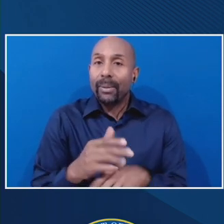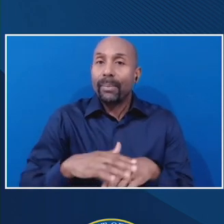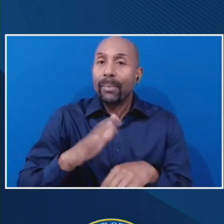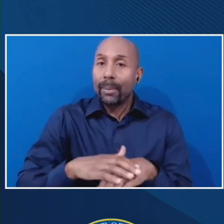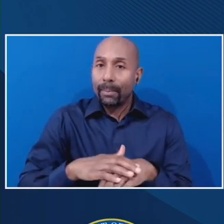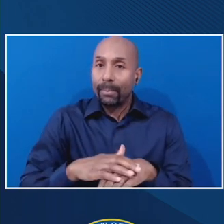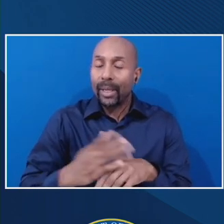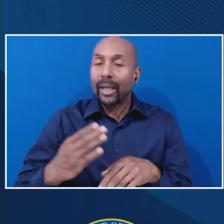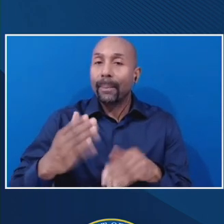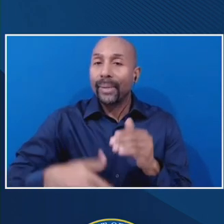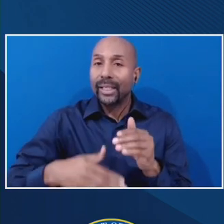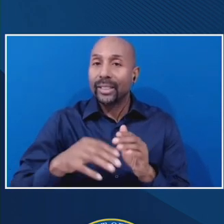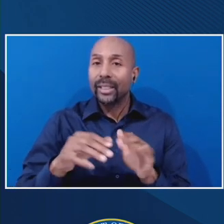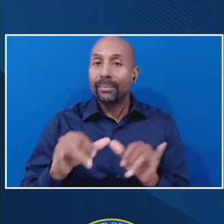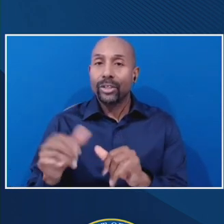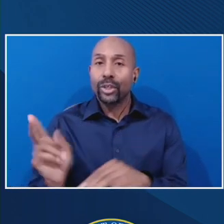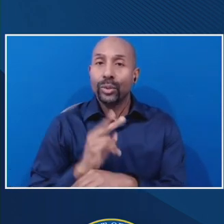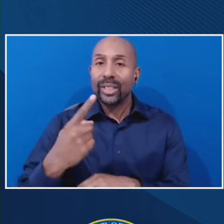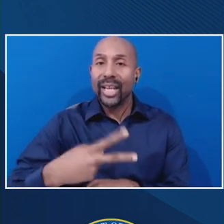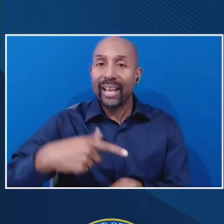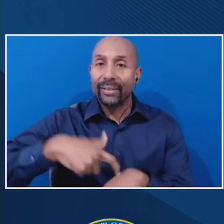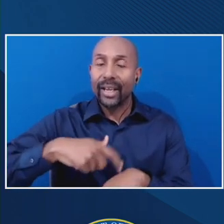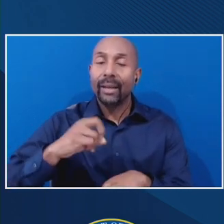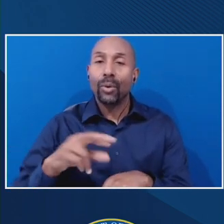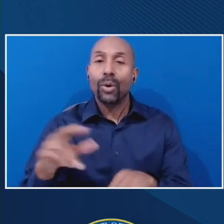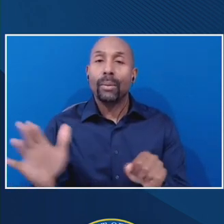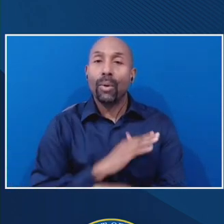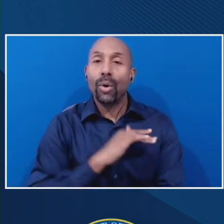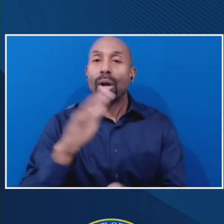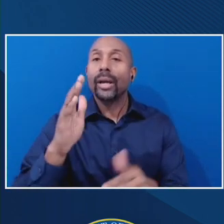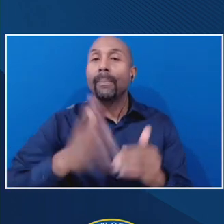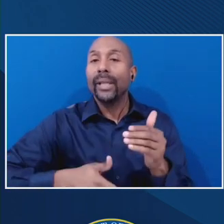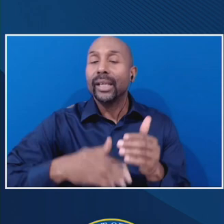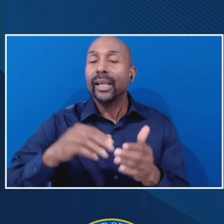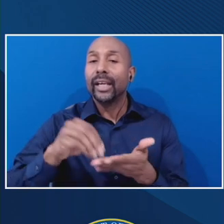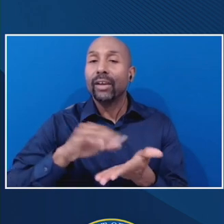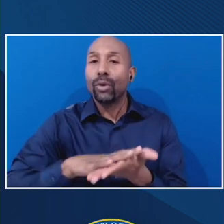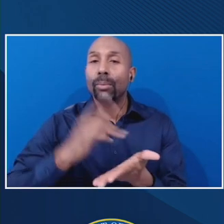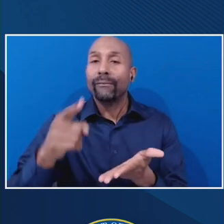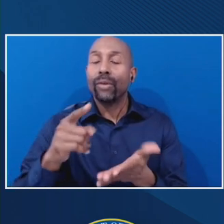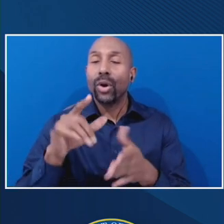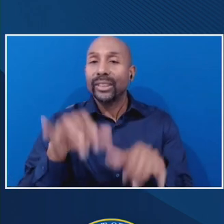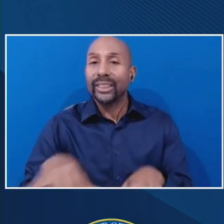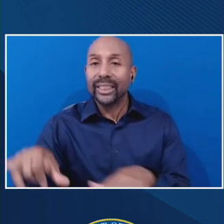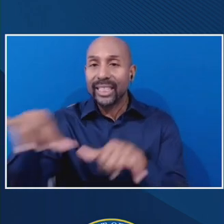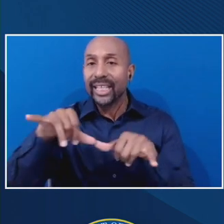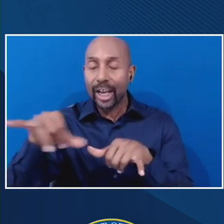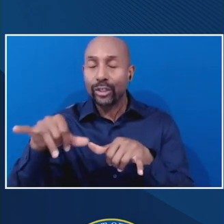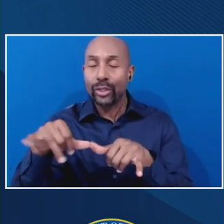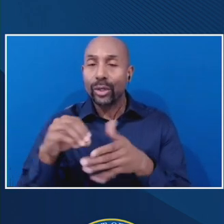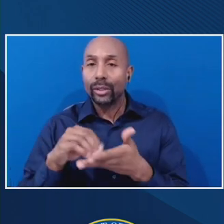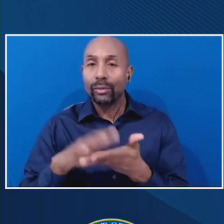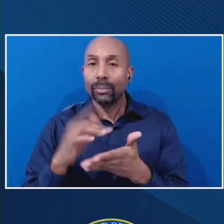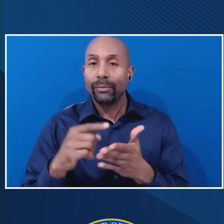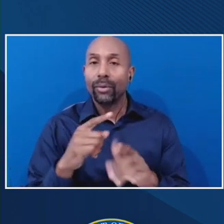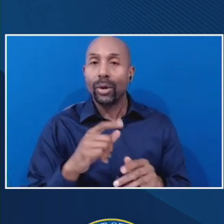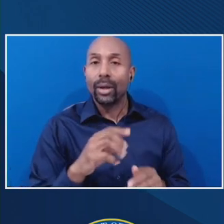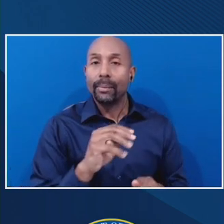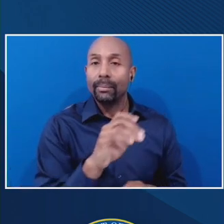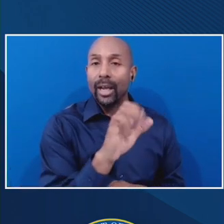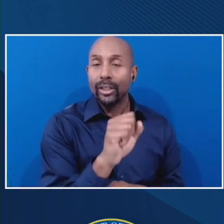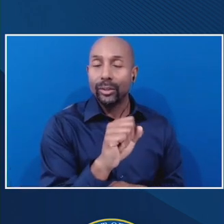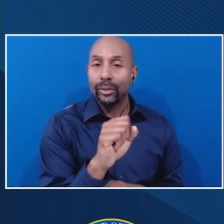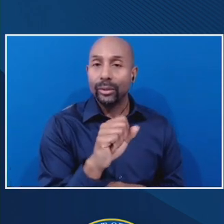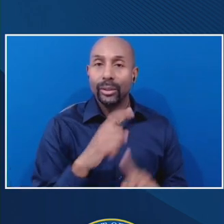time or more completed enrollment for a standard term in which there are modules. And additional under the proposal, it is unclear what the institution's